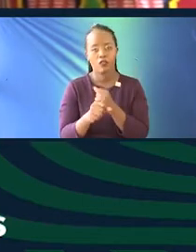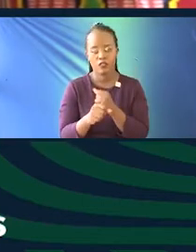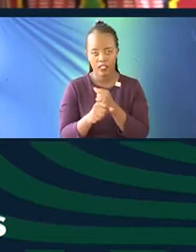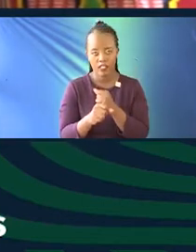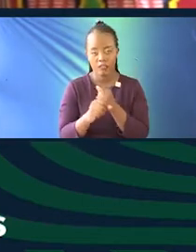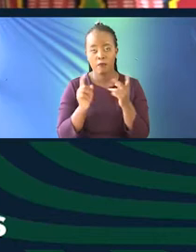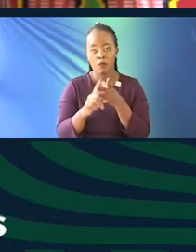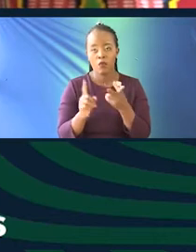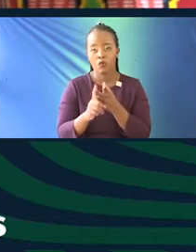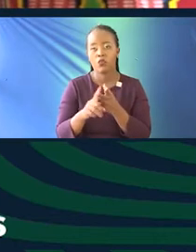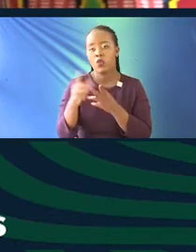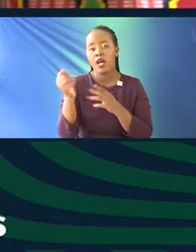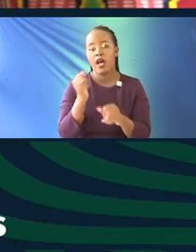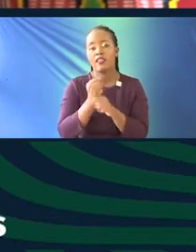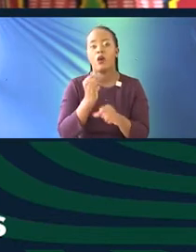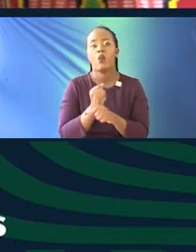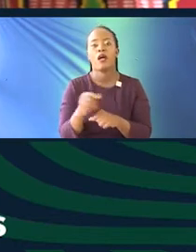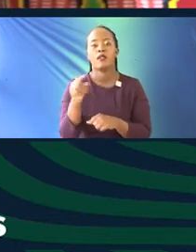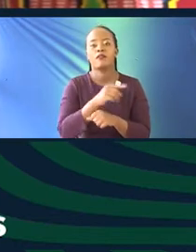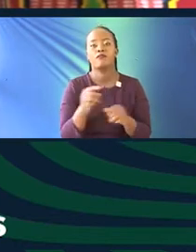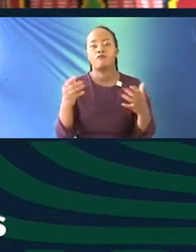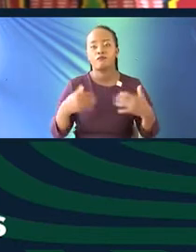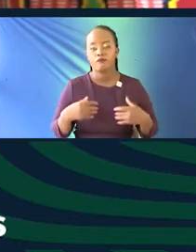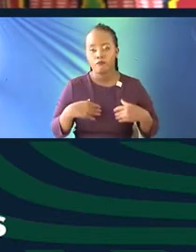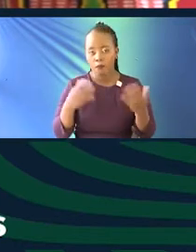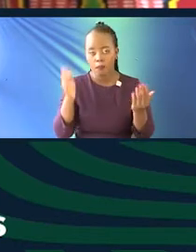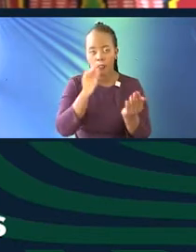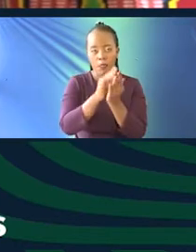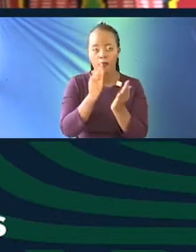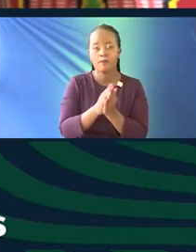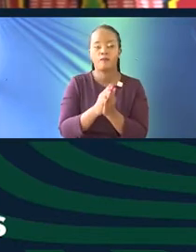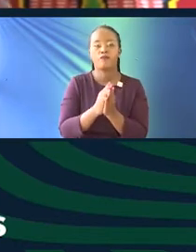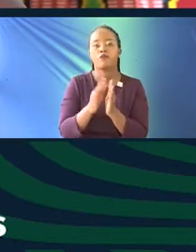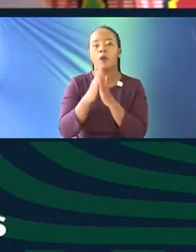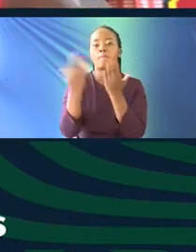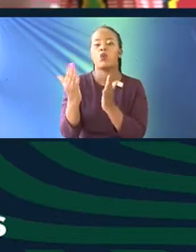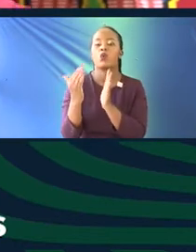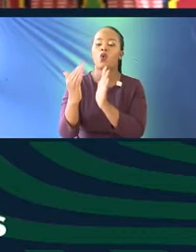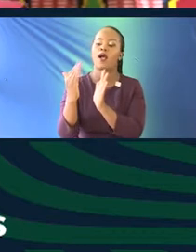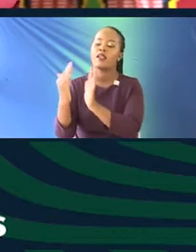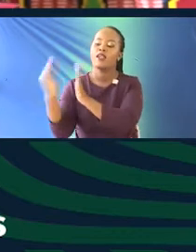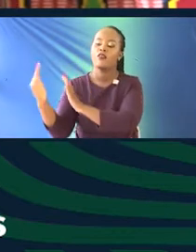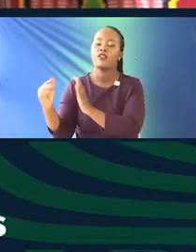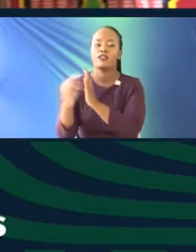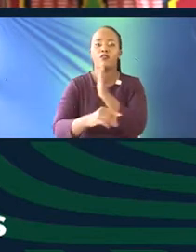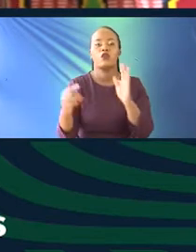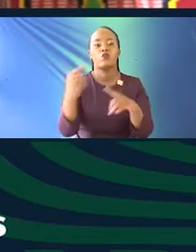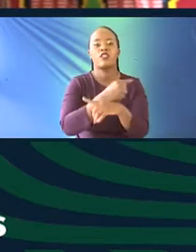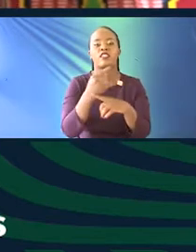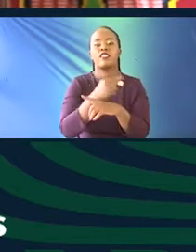The work that we do, restoring the libraries physically, we recruit locally,